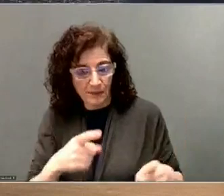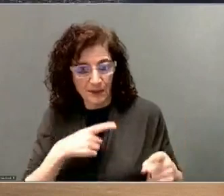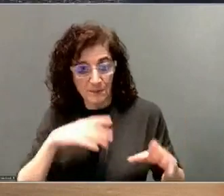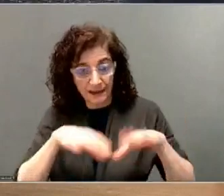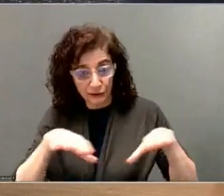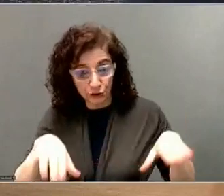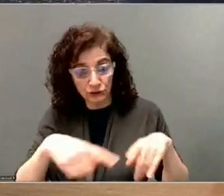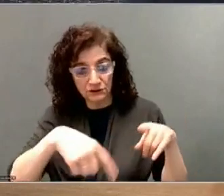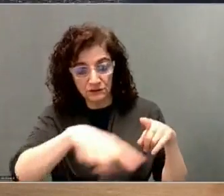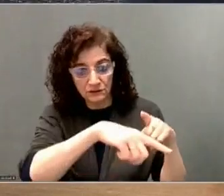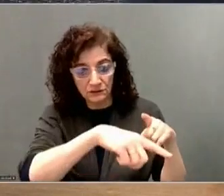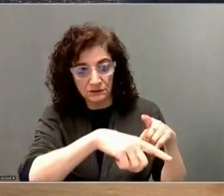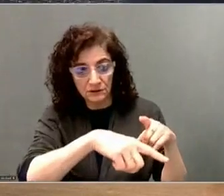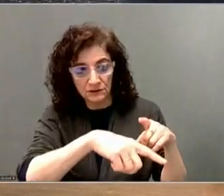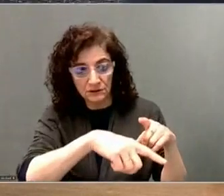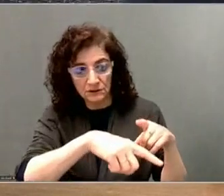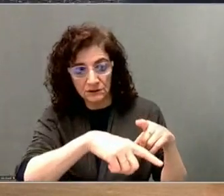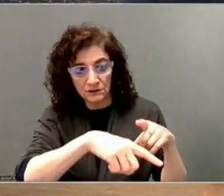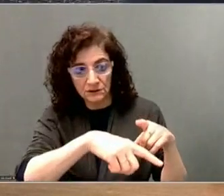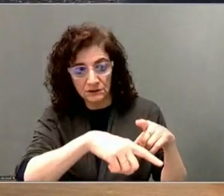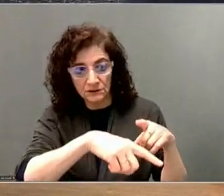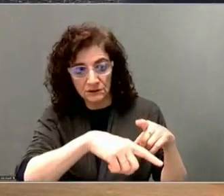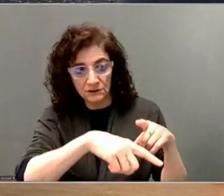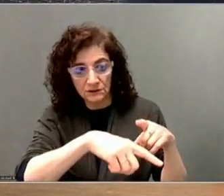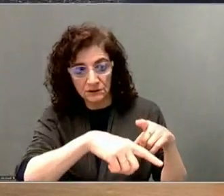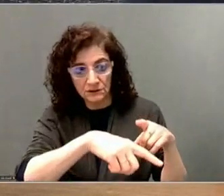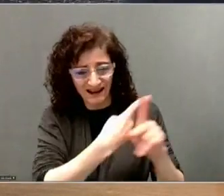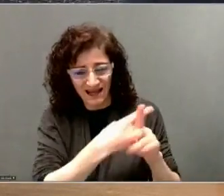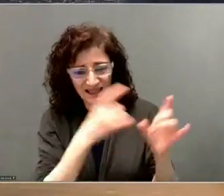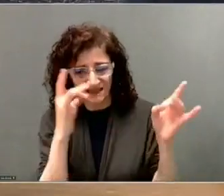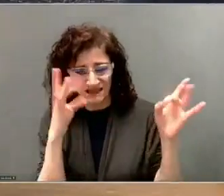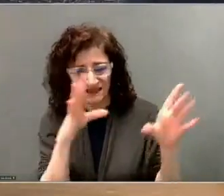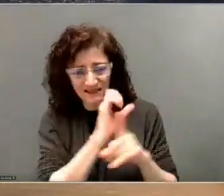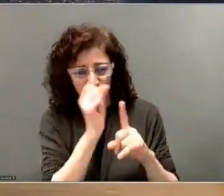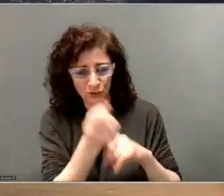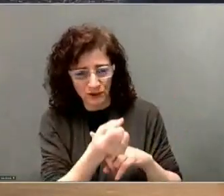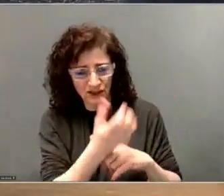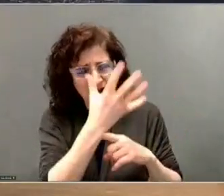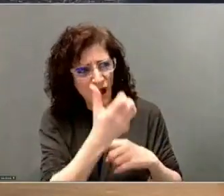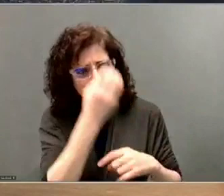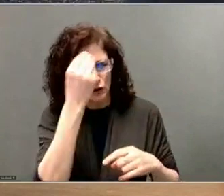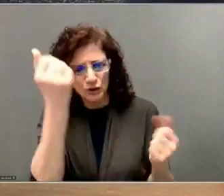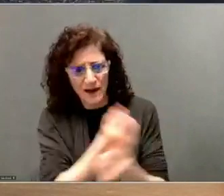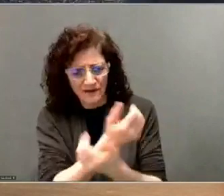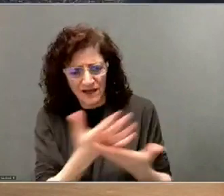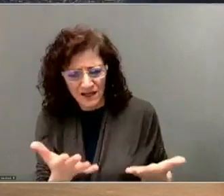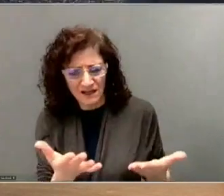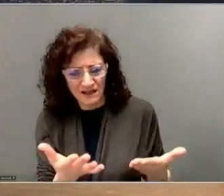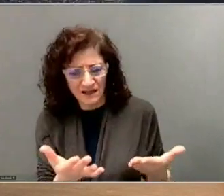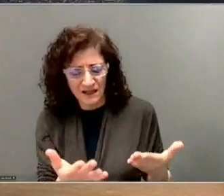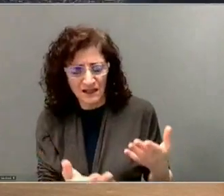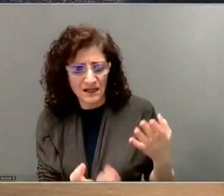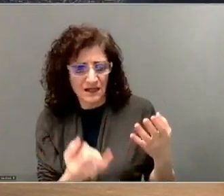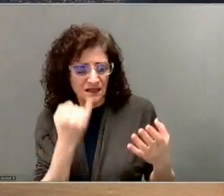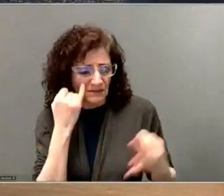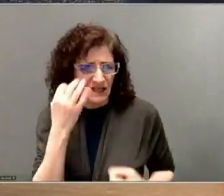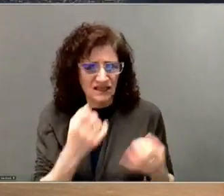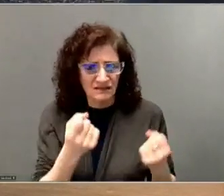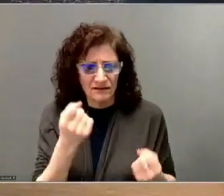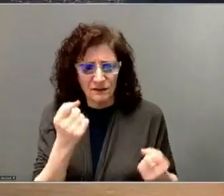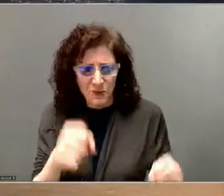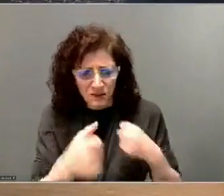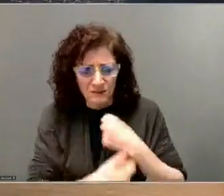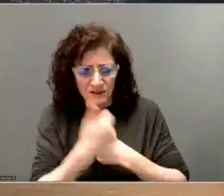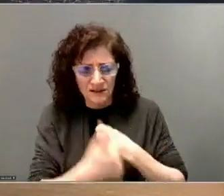in this situation and the possibility of harm's way was in,